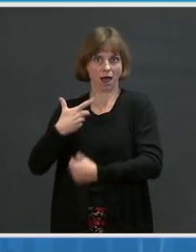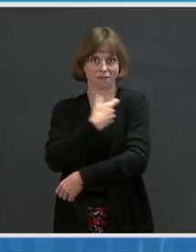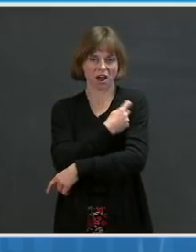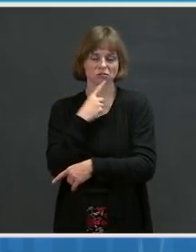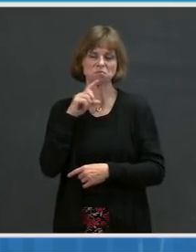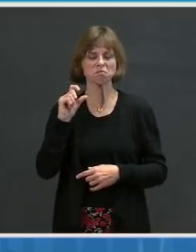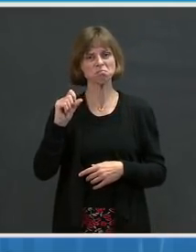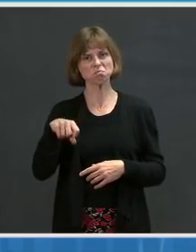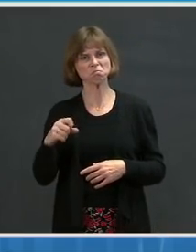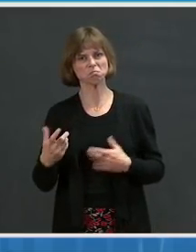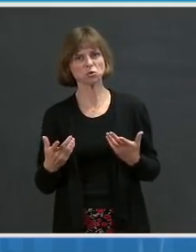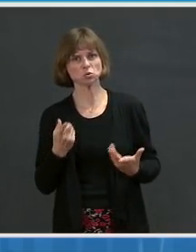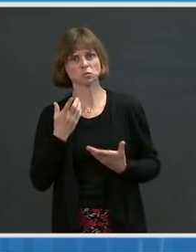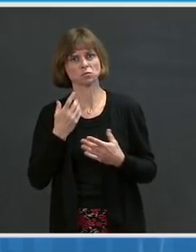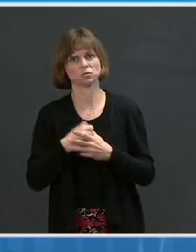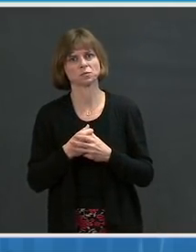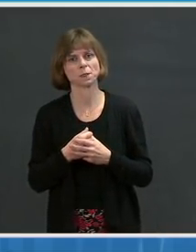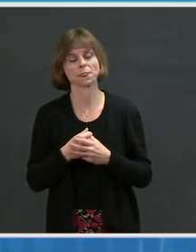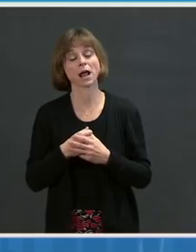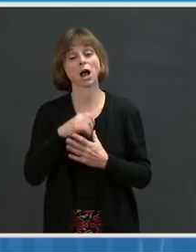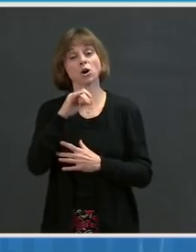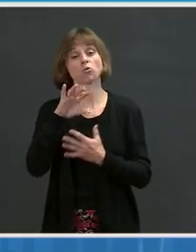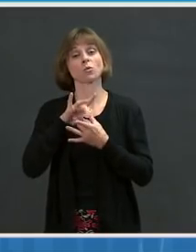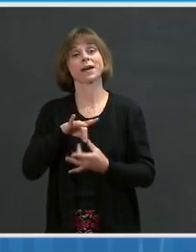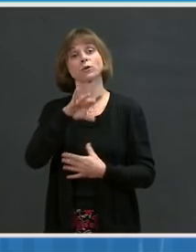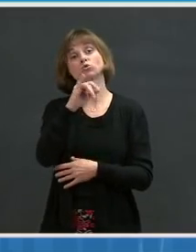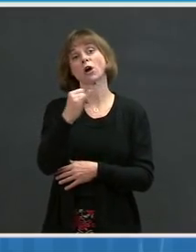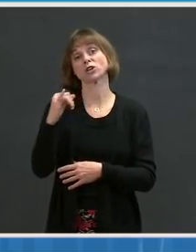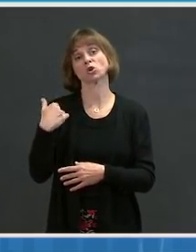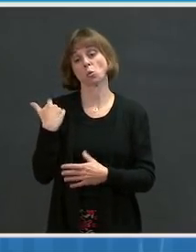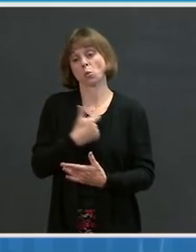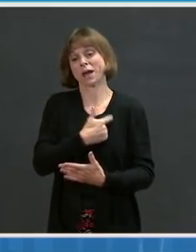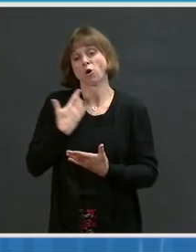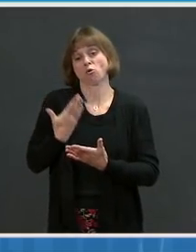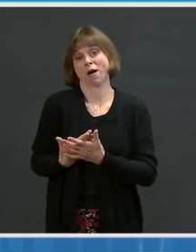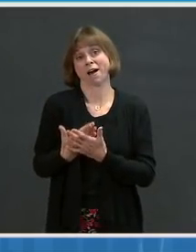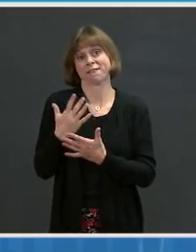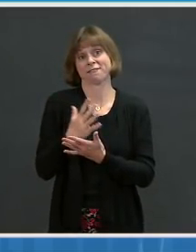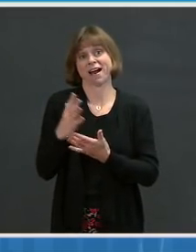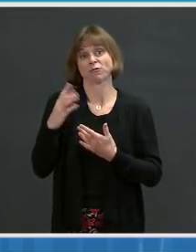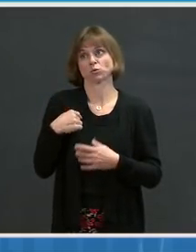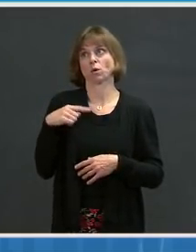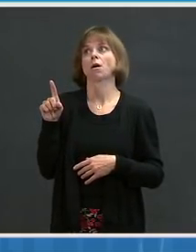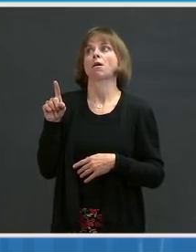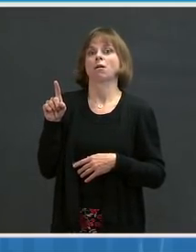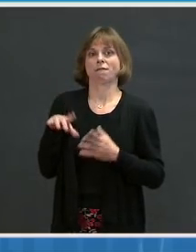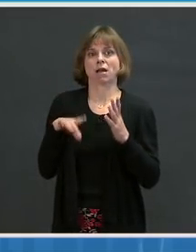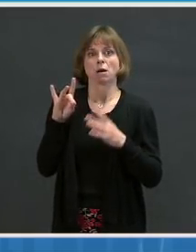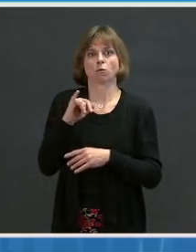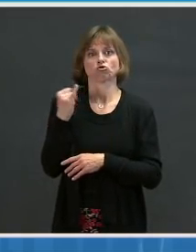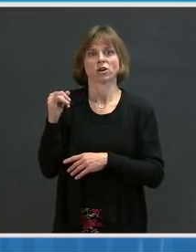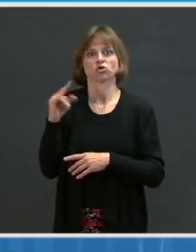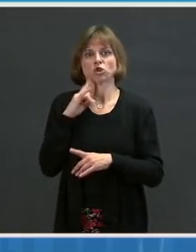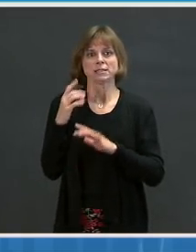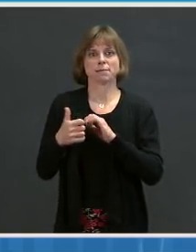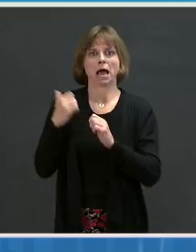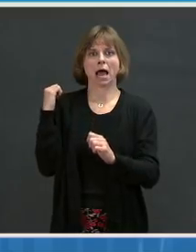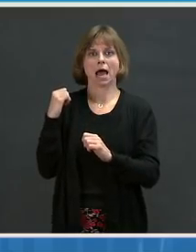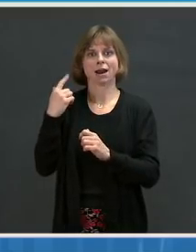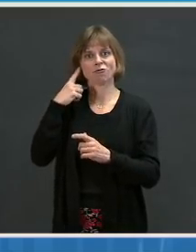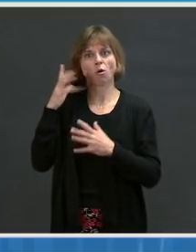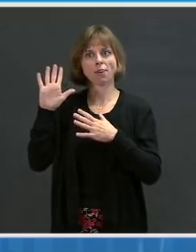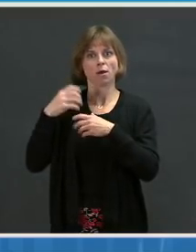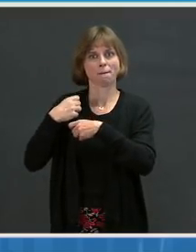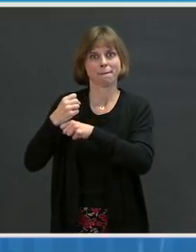five weeks ago, we learned that J&J was behind on manufacturing, and our team has been working with them